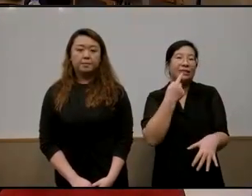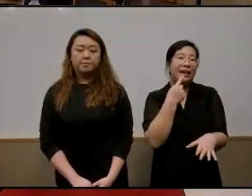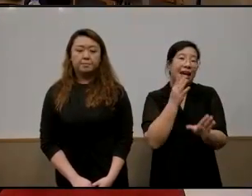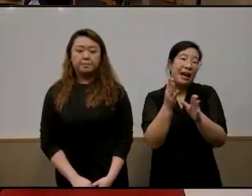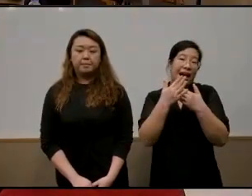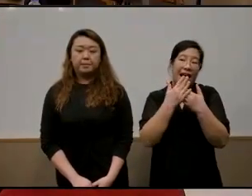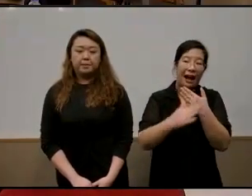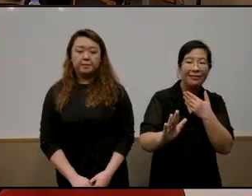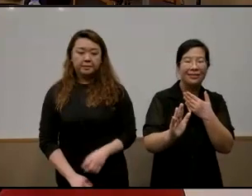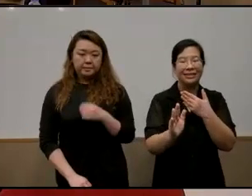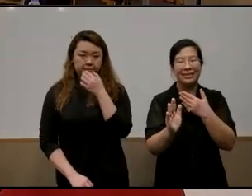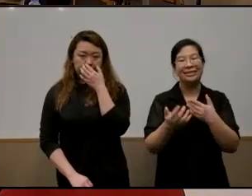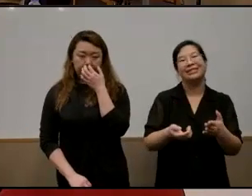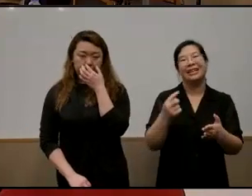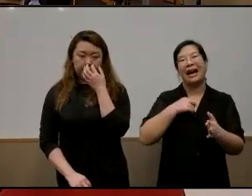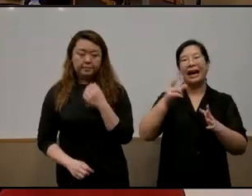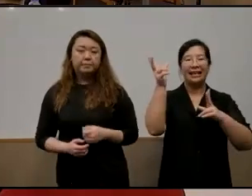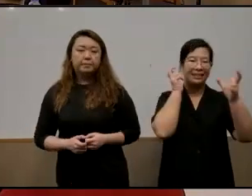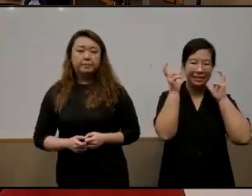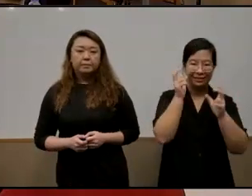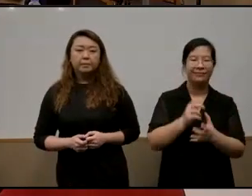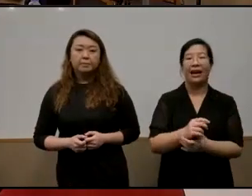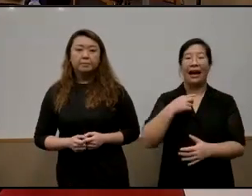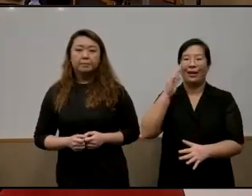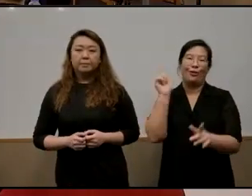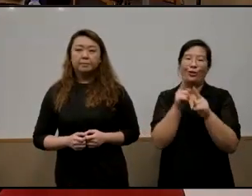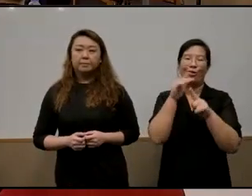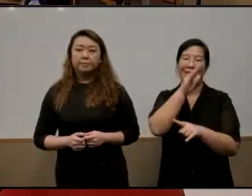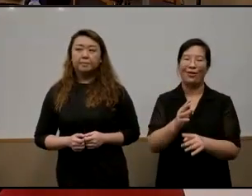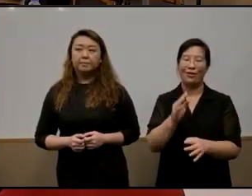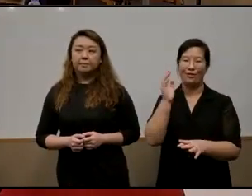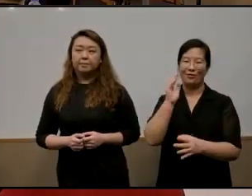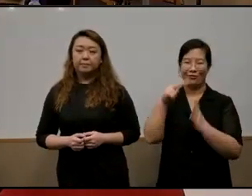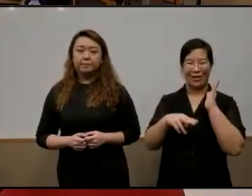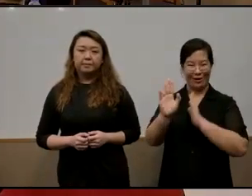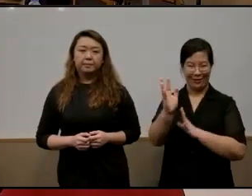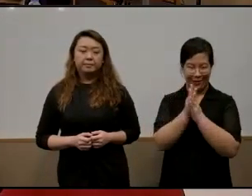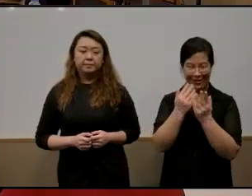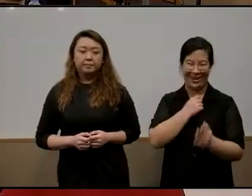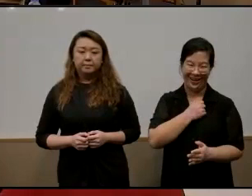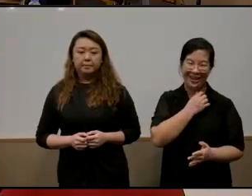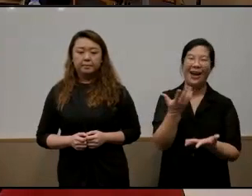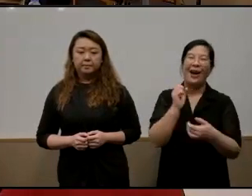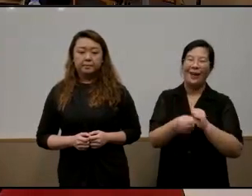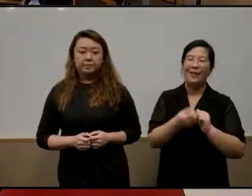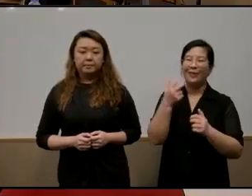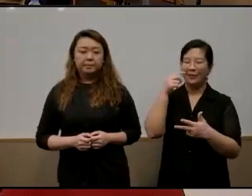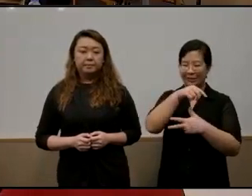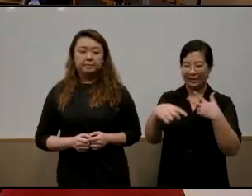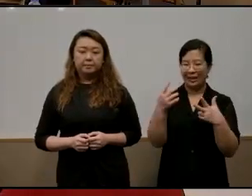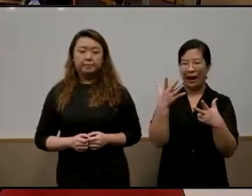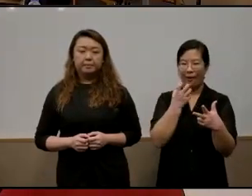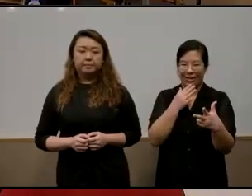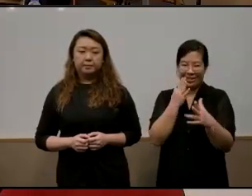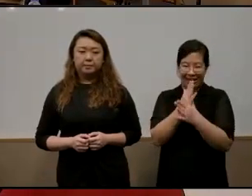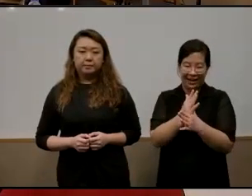her book i said i'll try to understand her book after listening to her um so three points i want to to share with